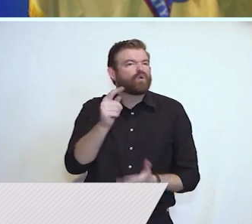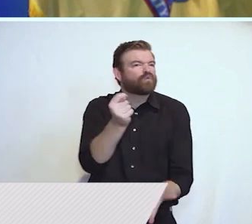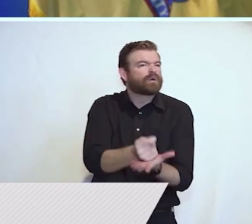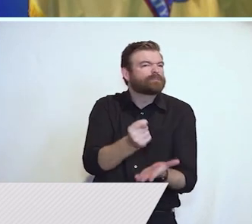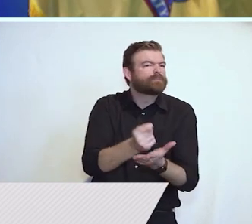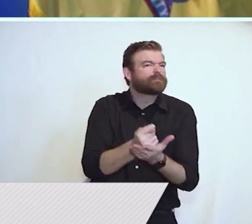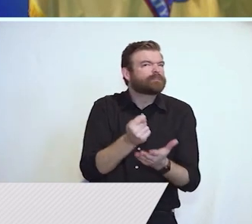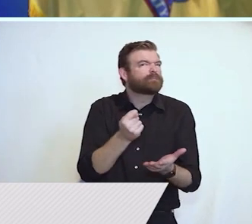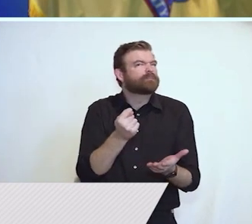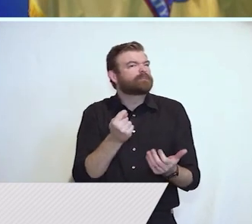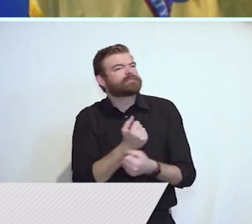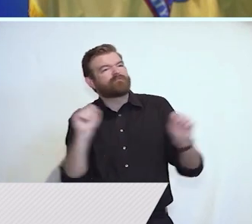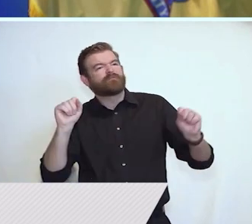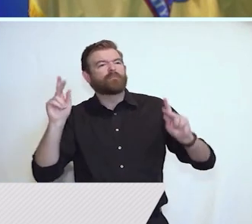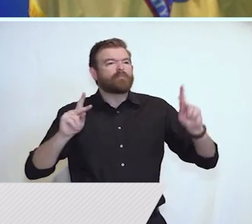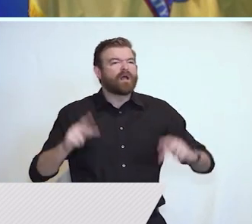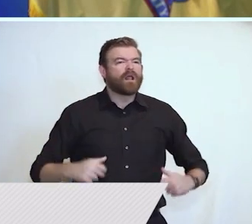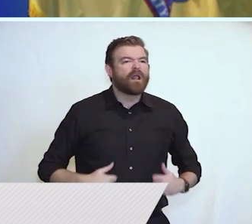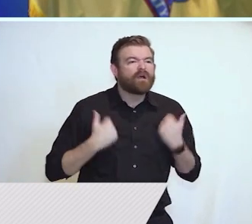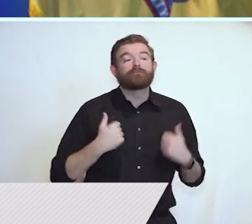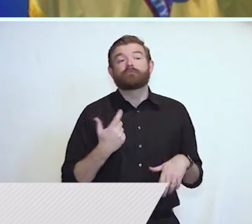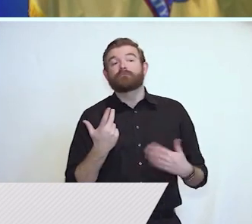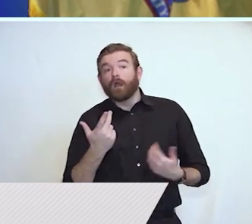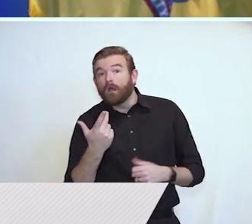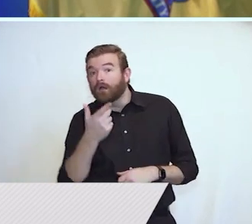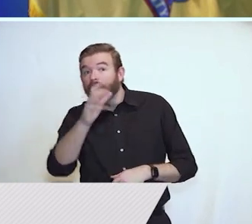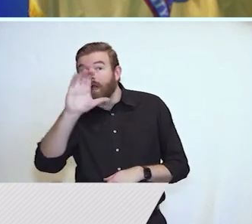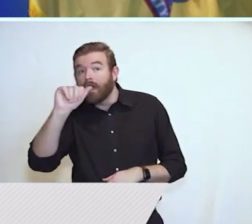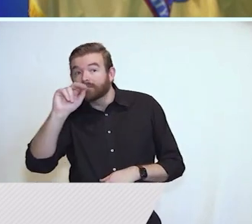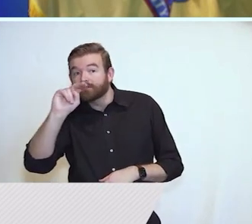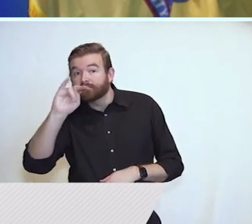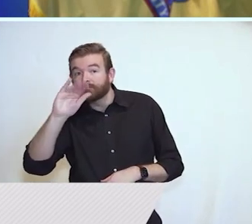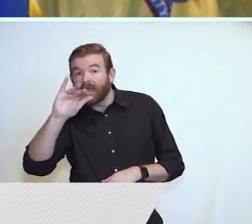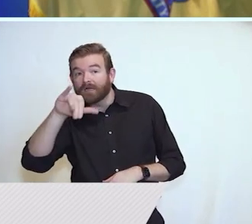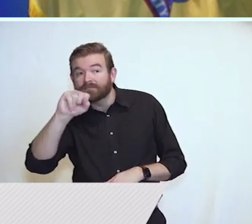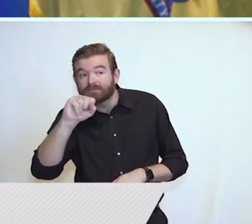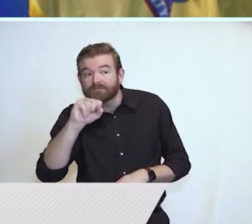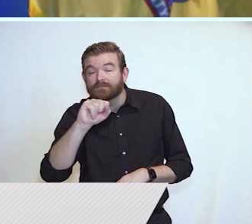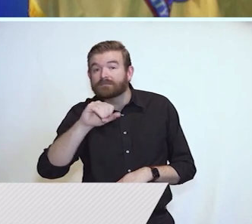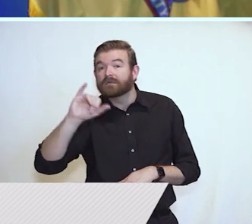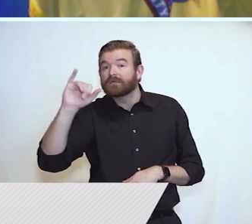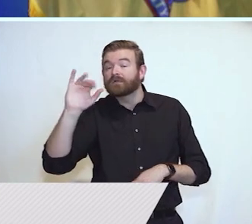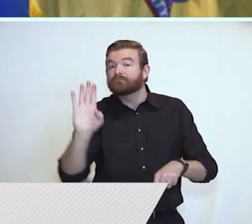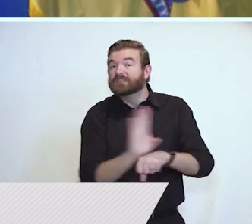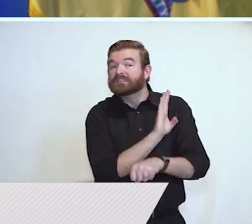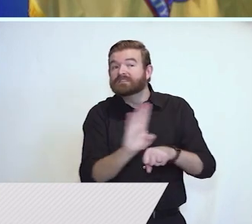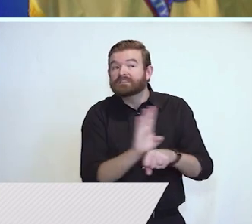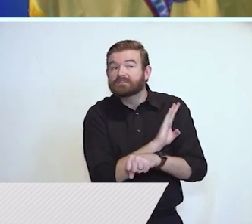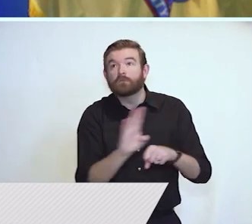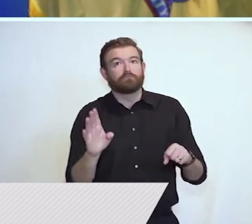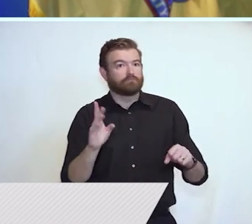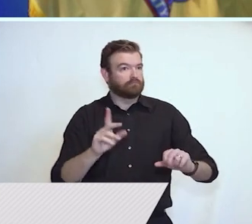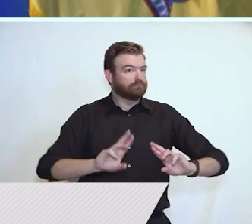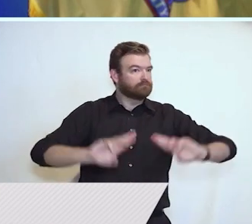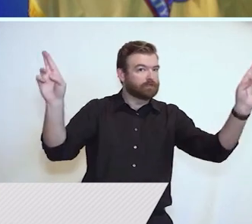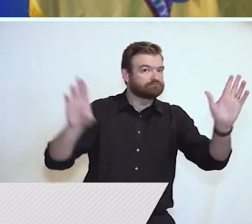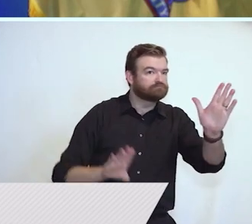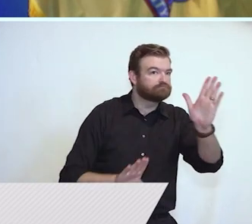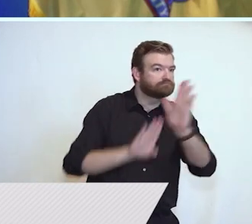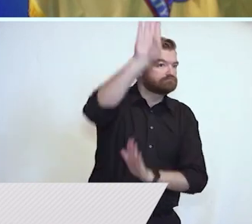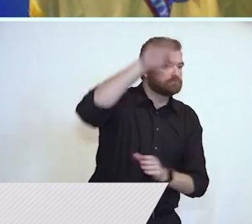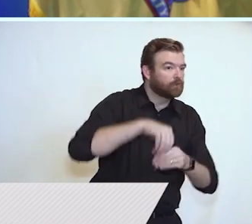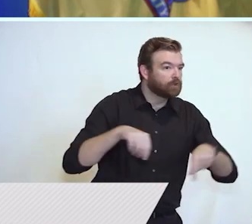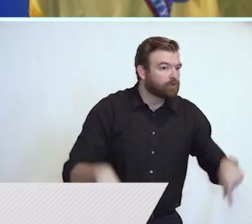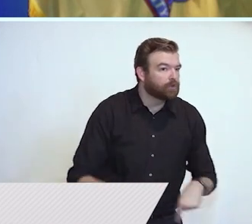New businesses and jobs are being created because we restored common sense and fairness to our system of tax incentives.